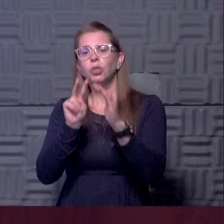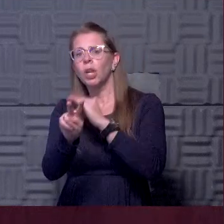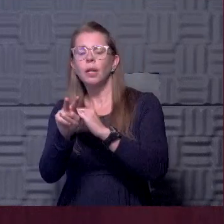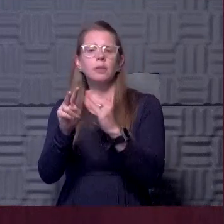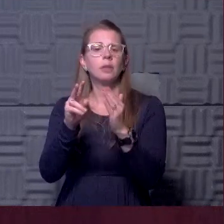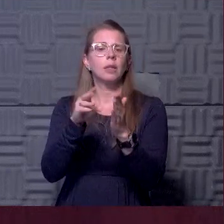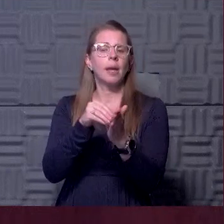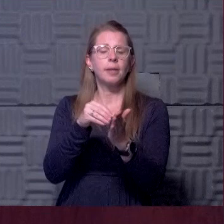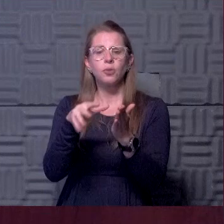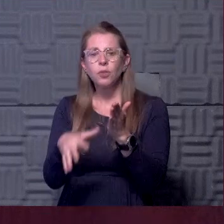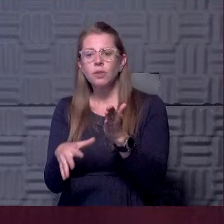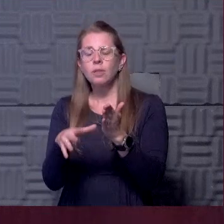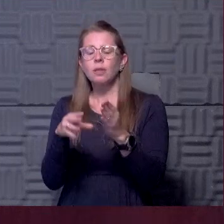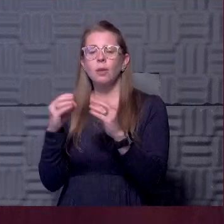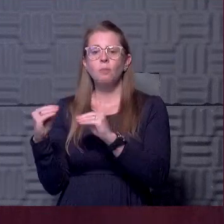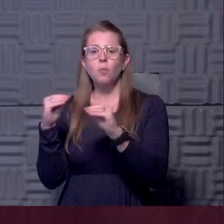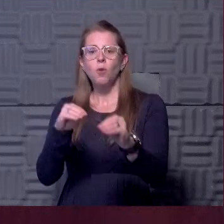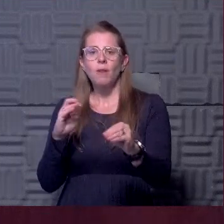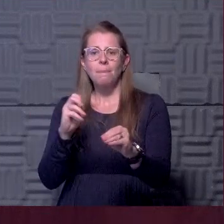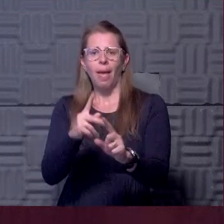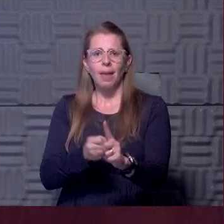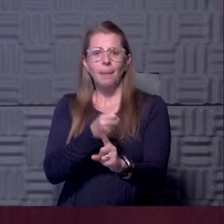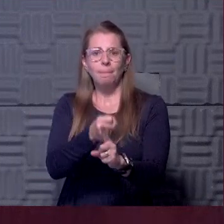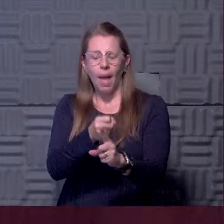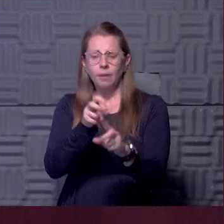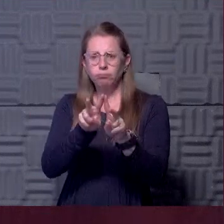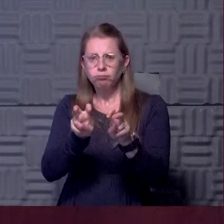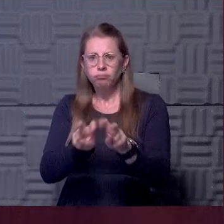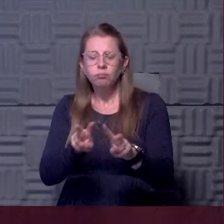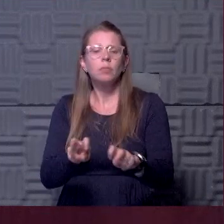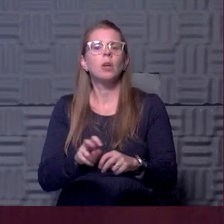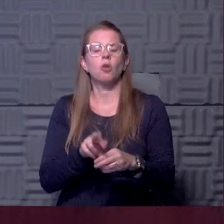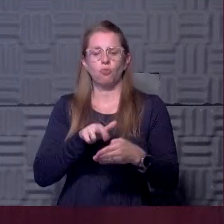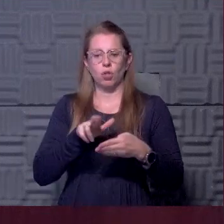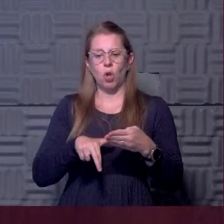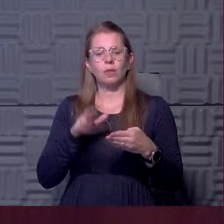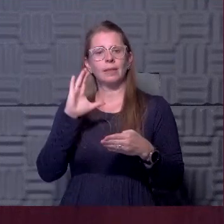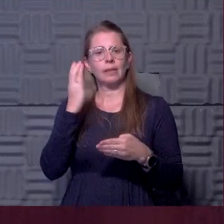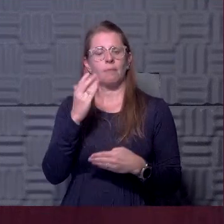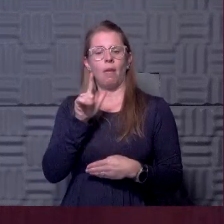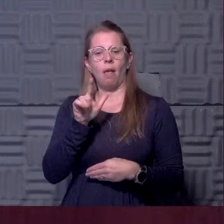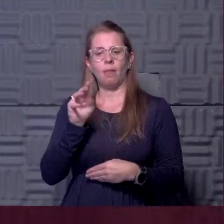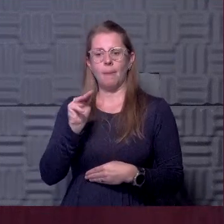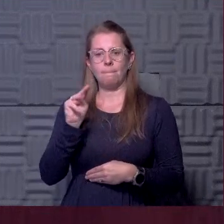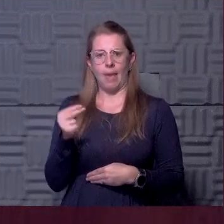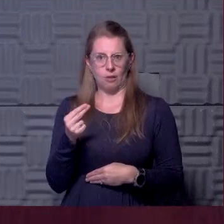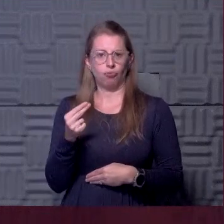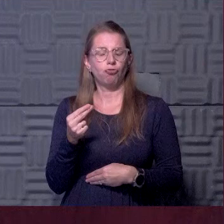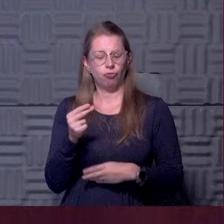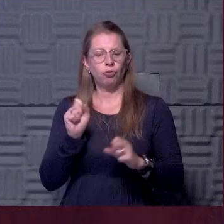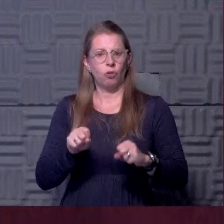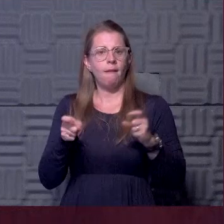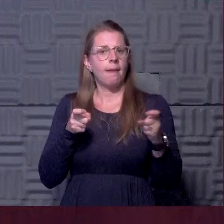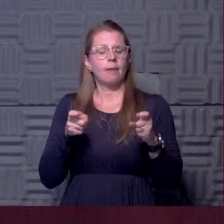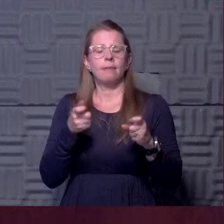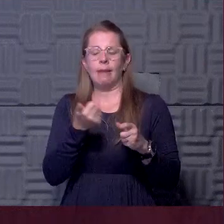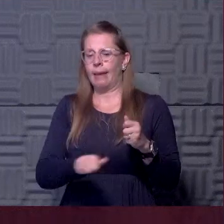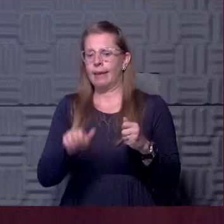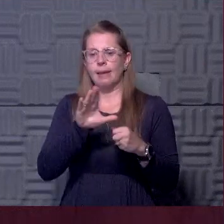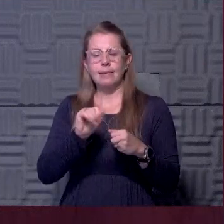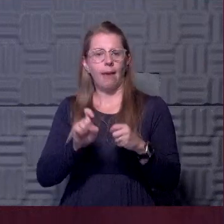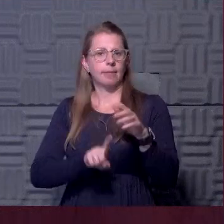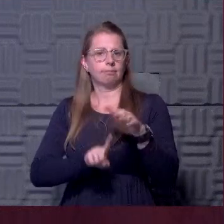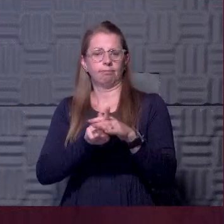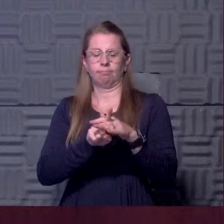of, uh, the students moving back to campus will be, uh, results so far look like LMH would be able to handle any of the, of the, uh, cases that